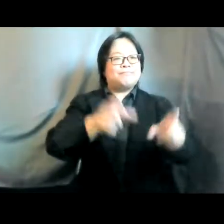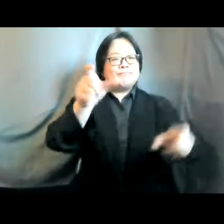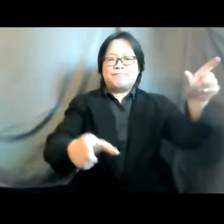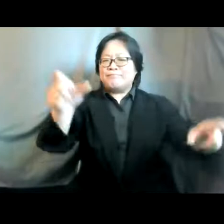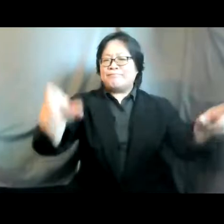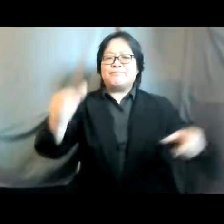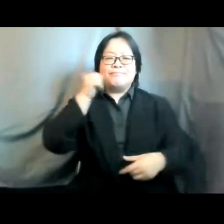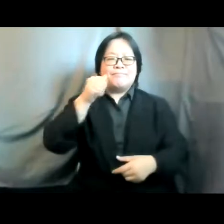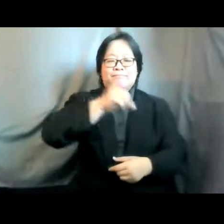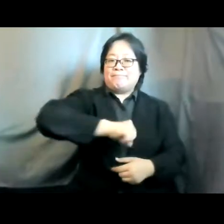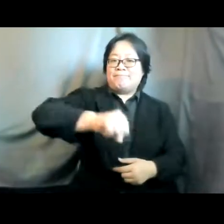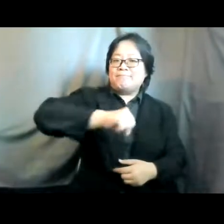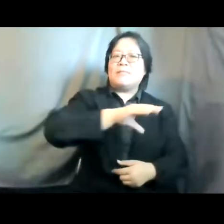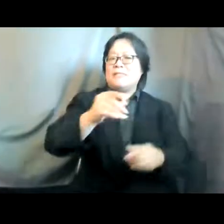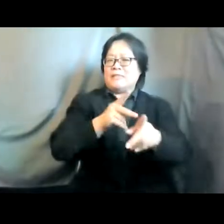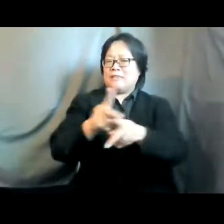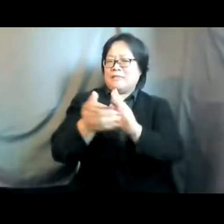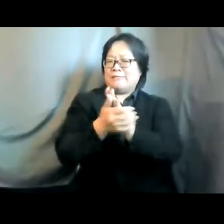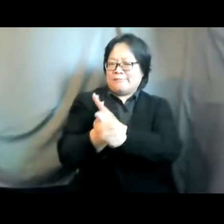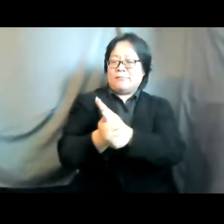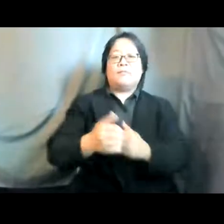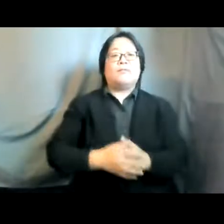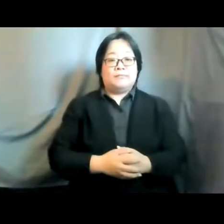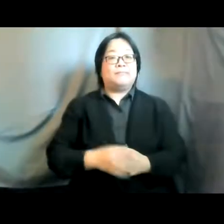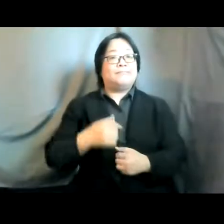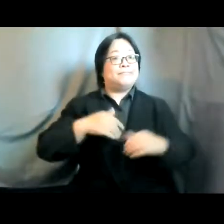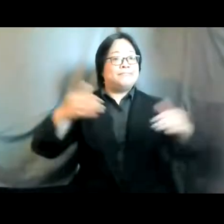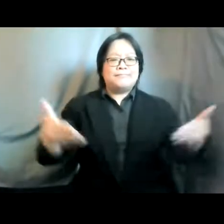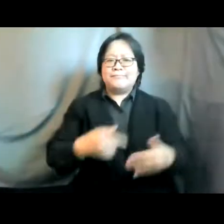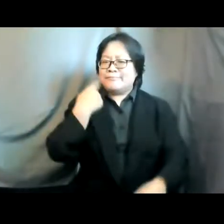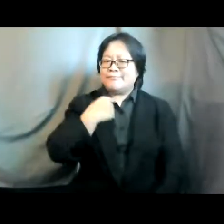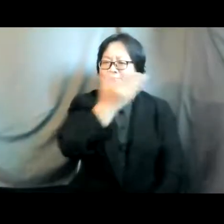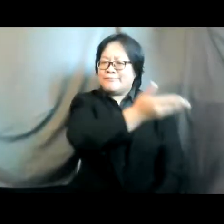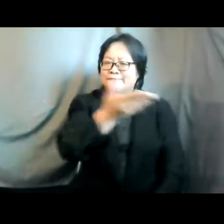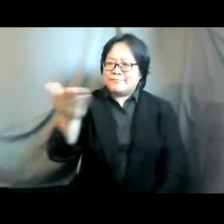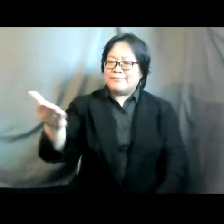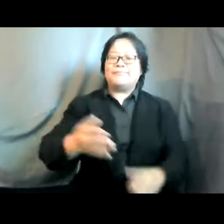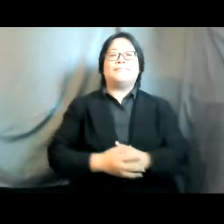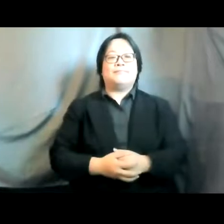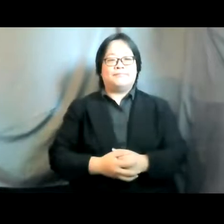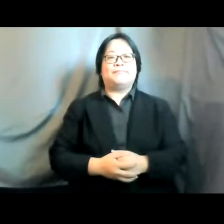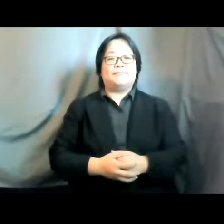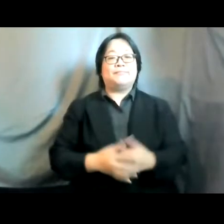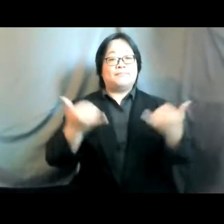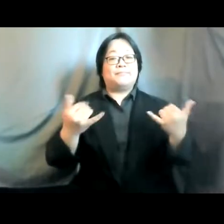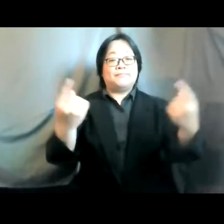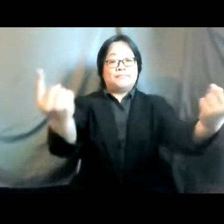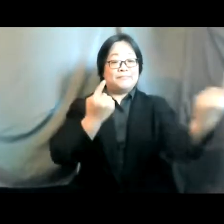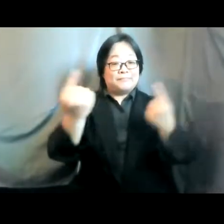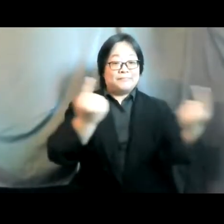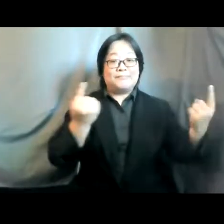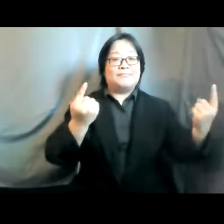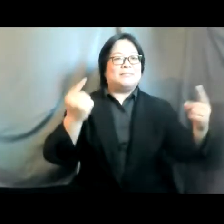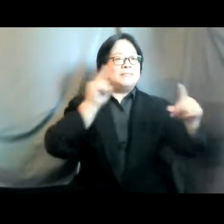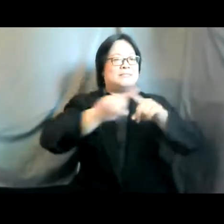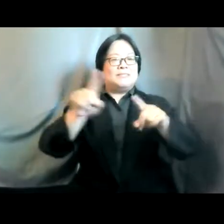advocates and experts please allow me to introduce them all at this juncture joining us today from all corners of the